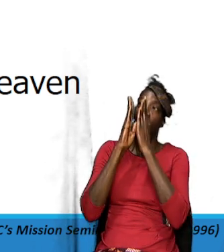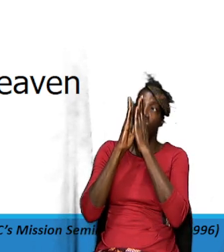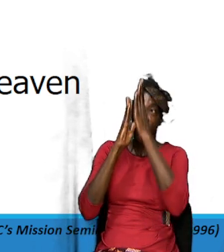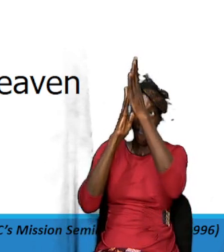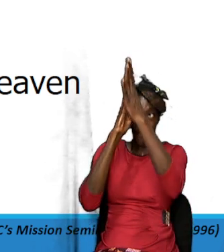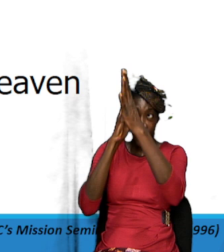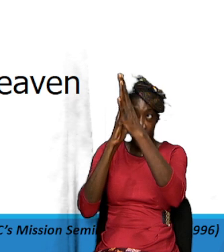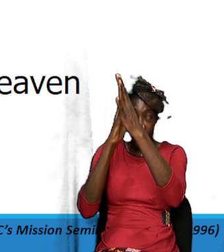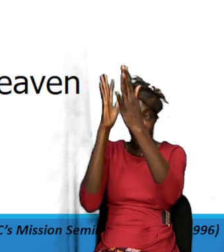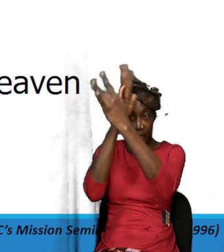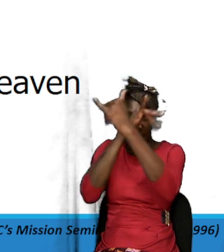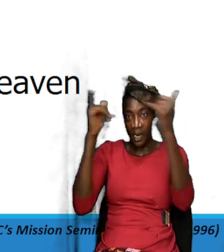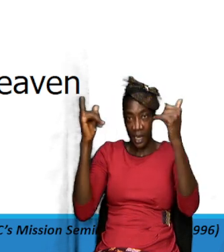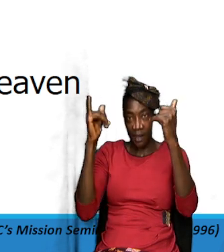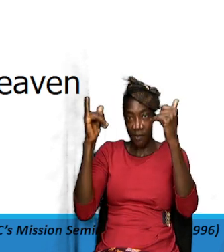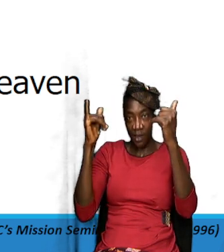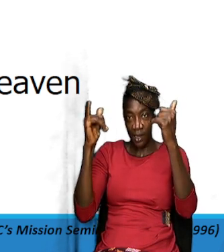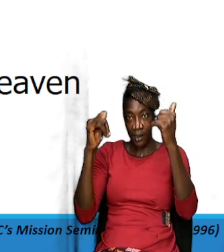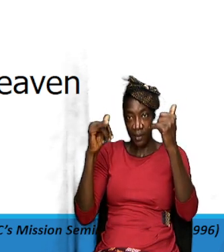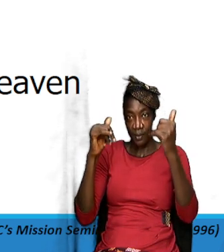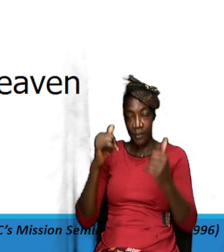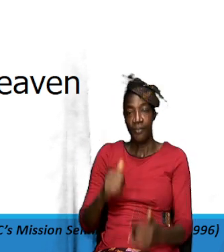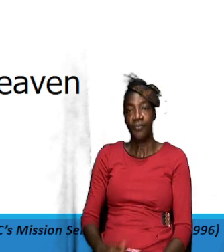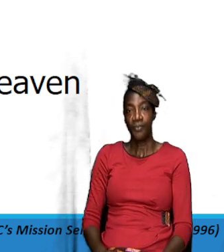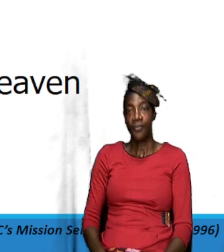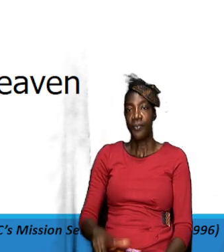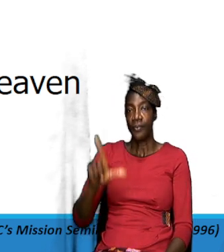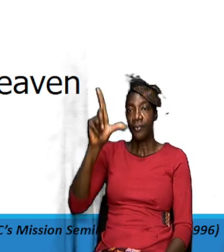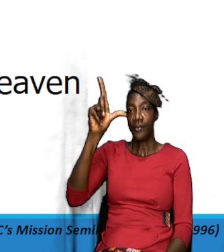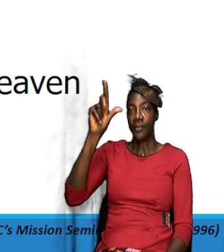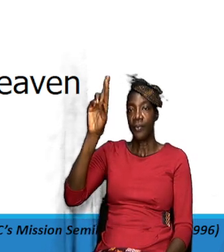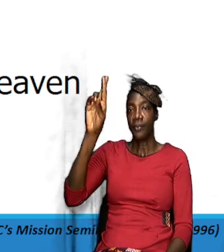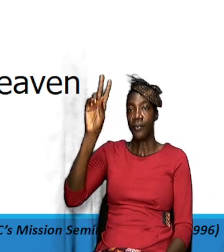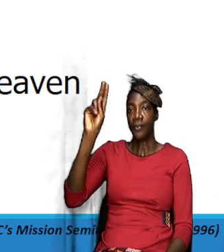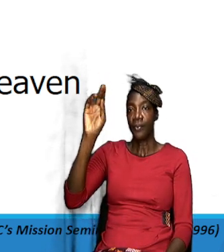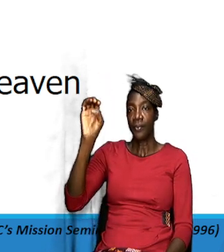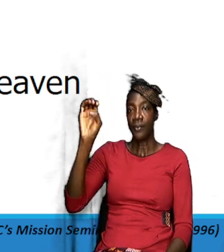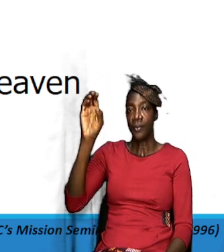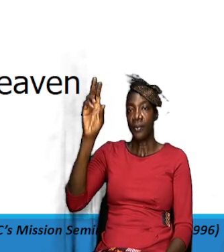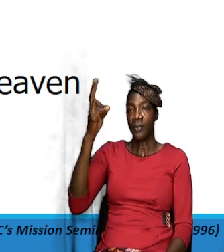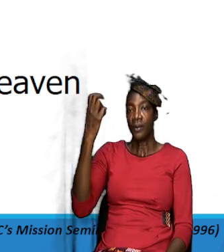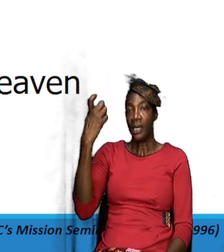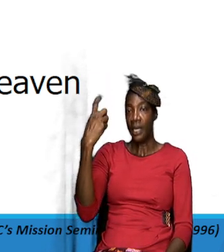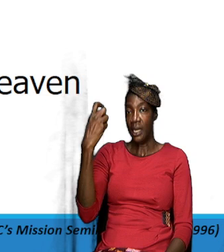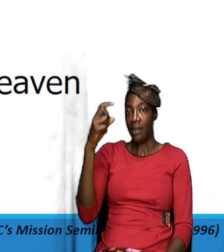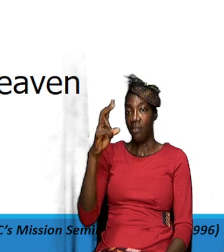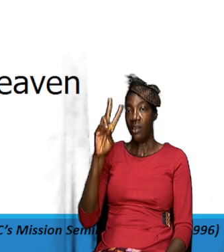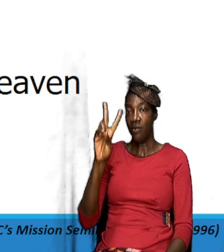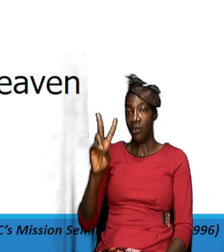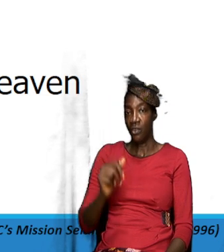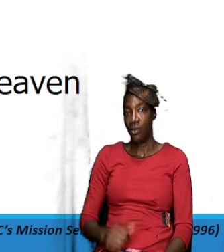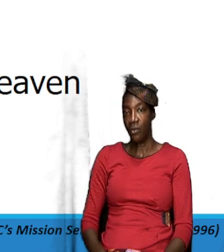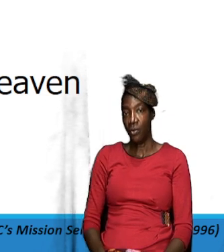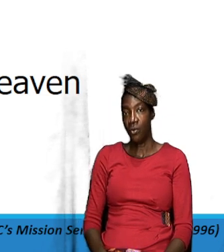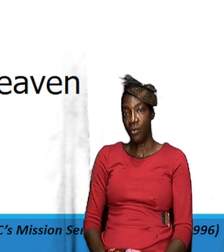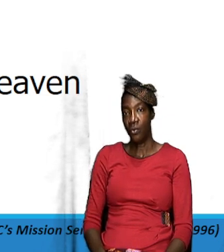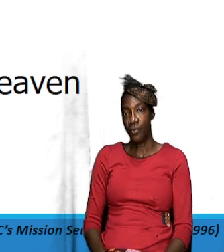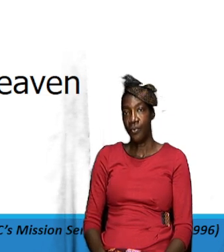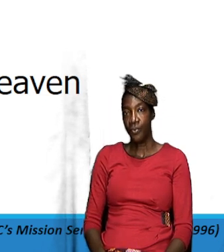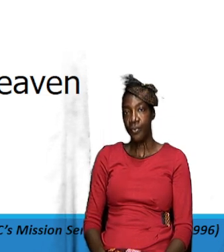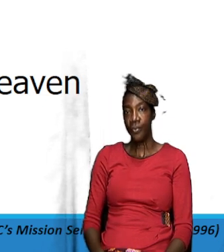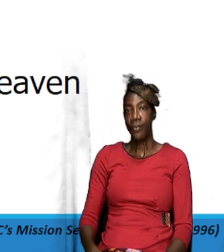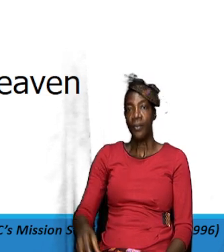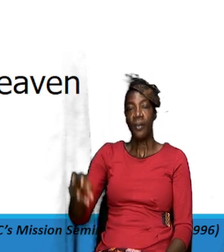address and you can find that as I said it is in Luke 11 verse 2 gives you the address Matthew 6